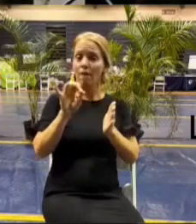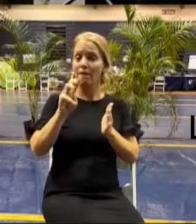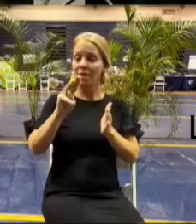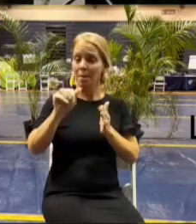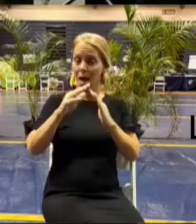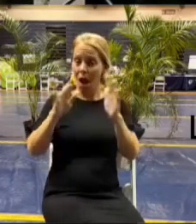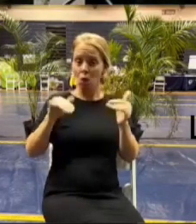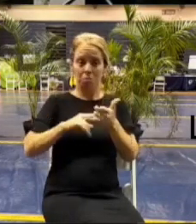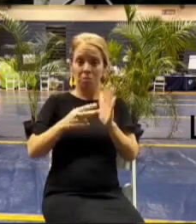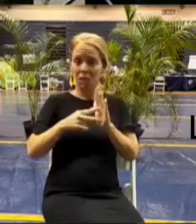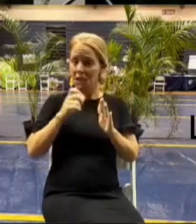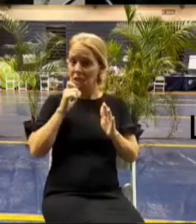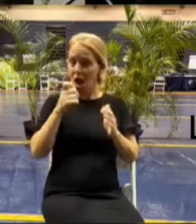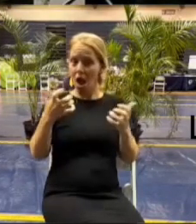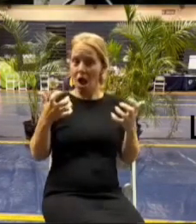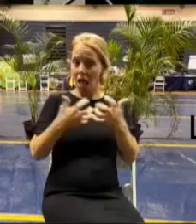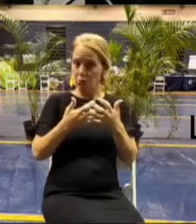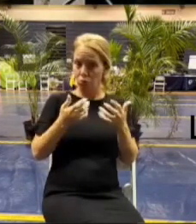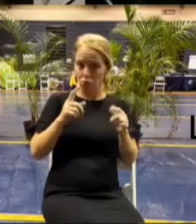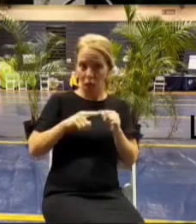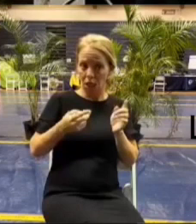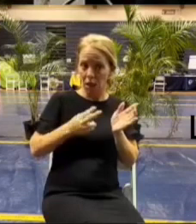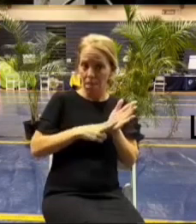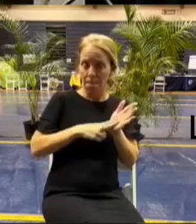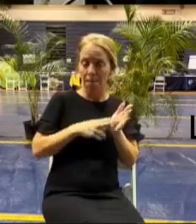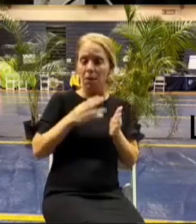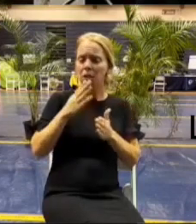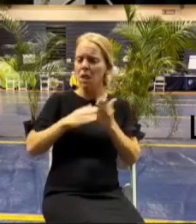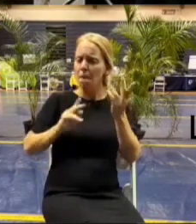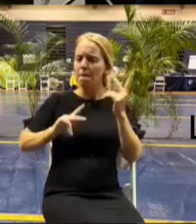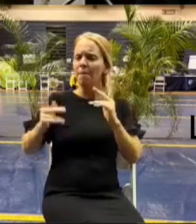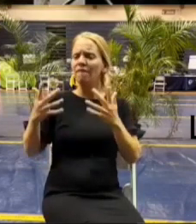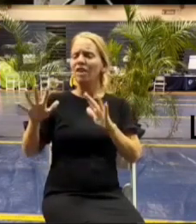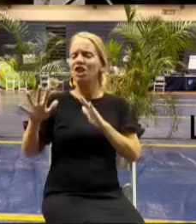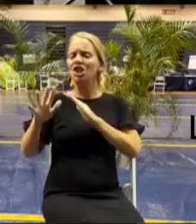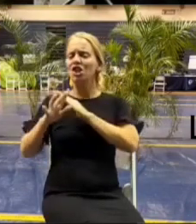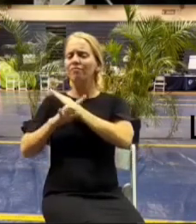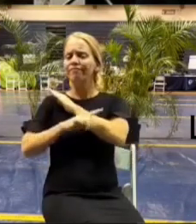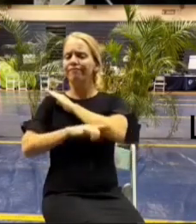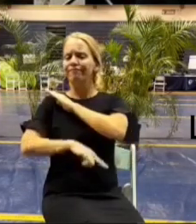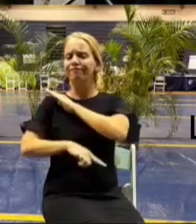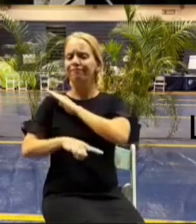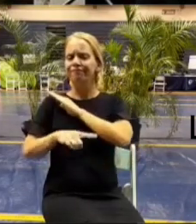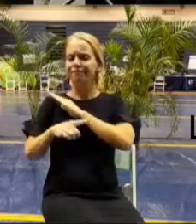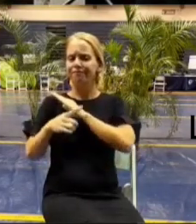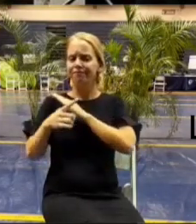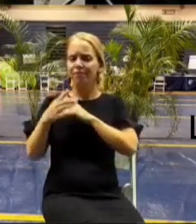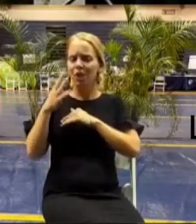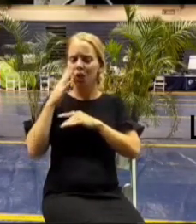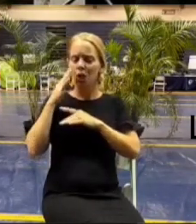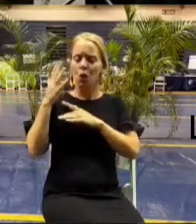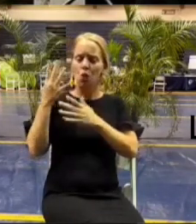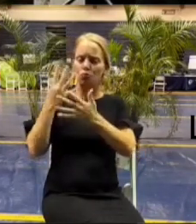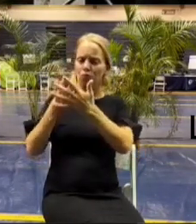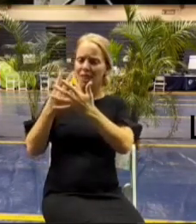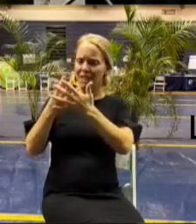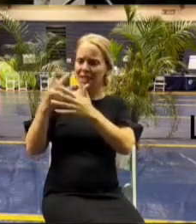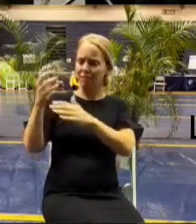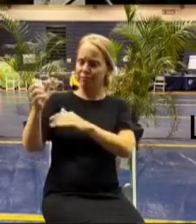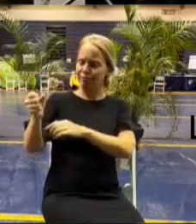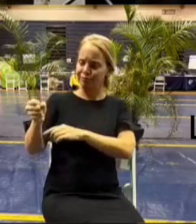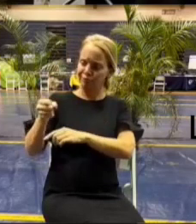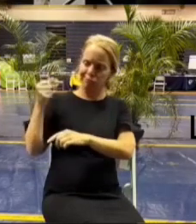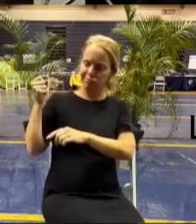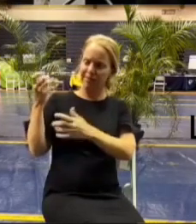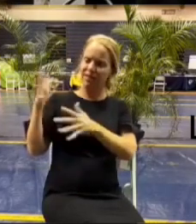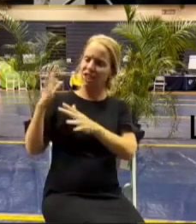i have a couple of people that's asking me that they've been uh they've been out of prison out of jail for the last 10